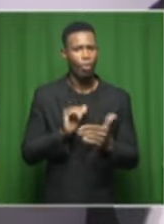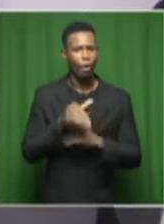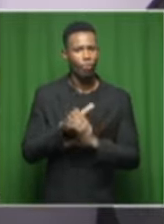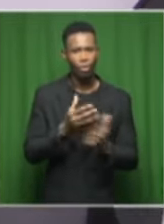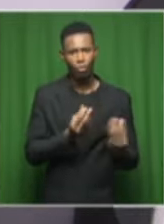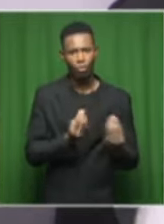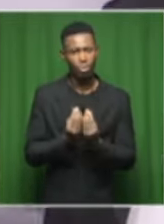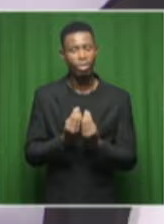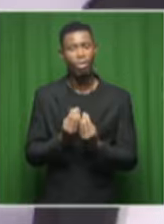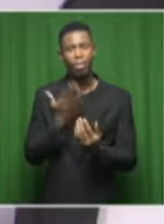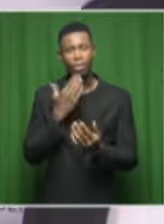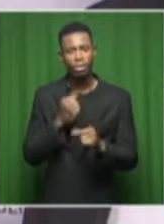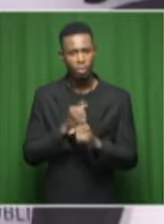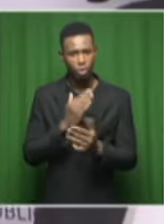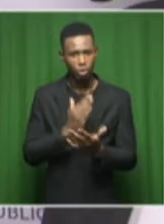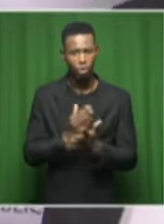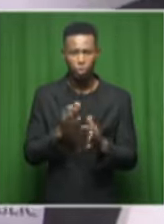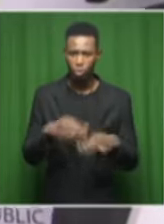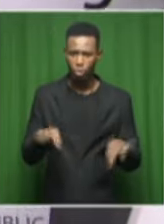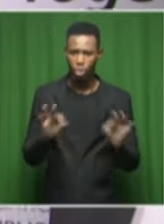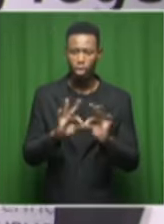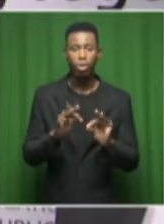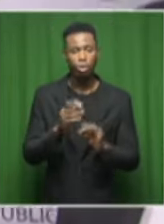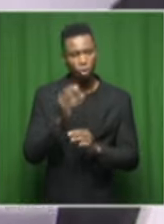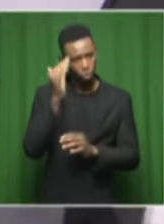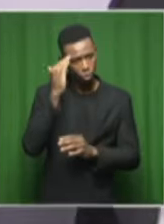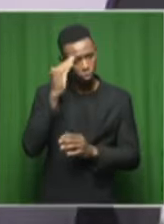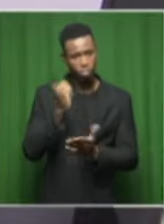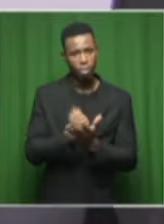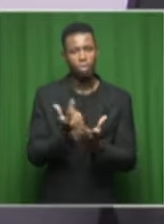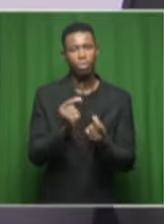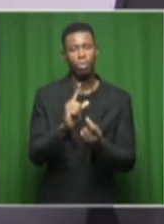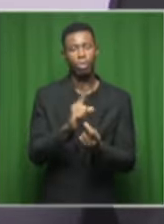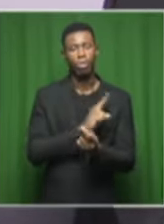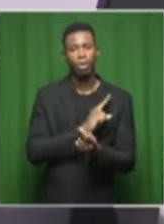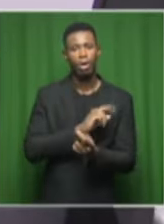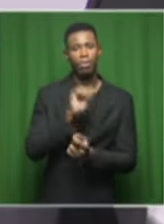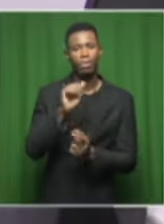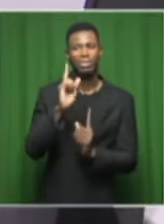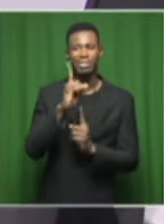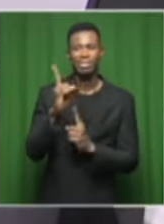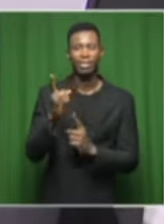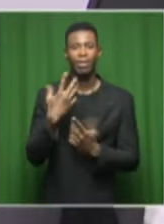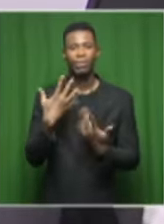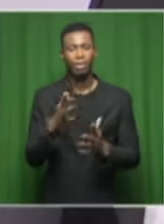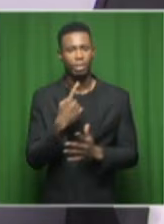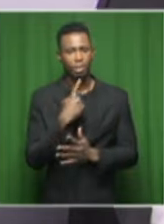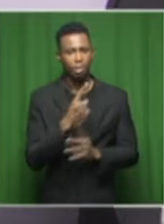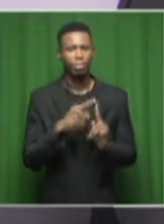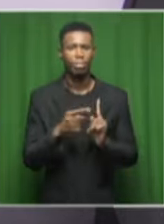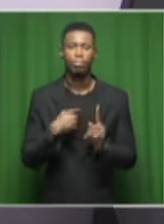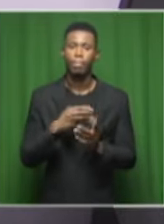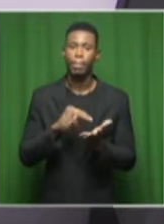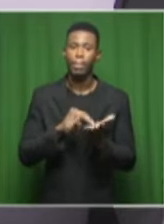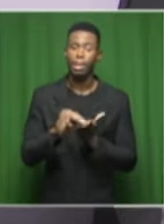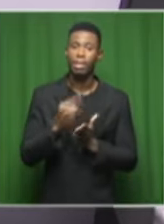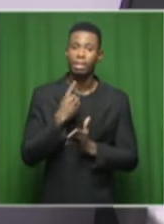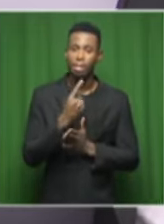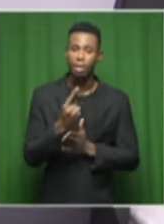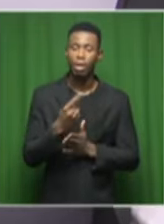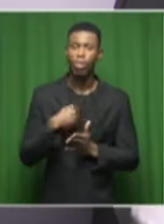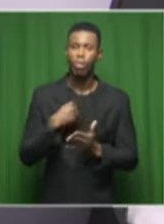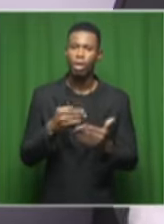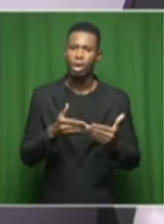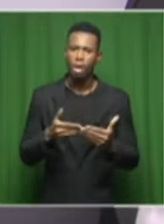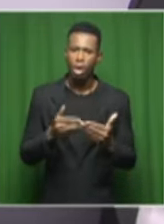it. And you know what you should do. I don't want to repeat what your teachers would have said. But just to bring a message to you to say we really care